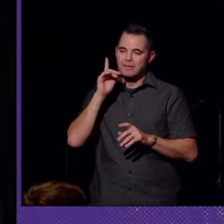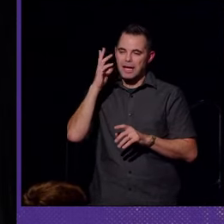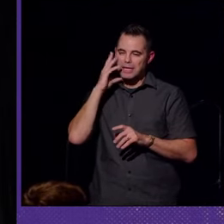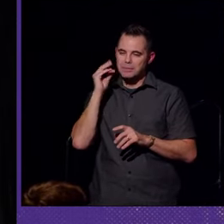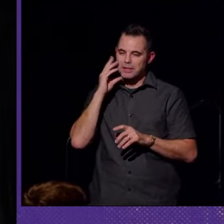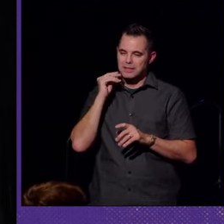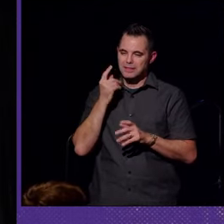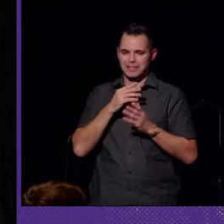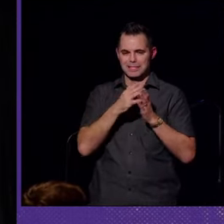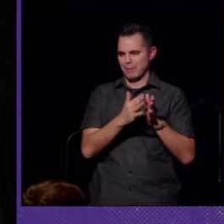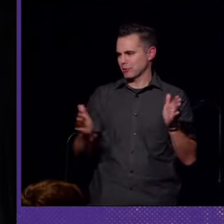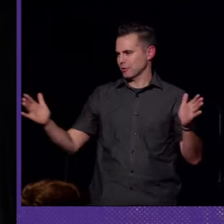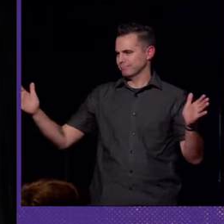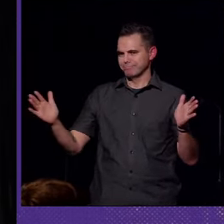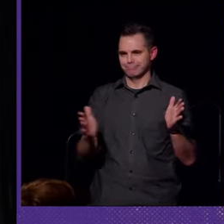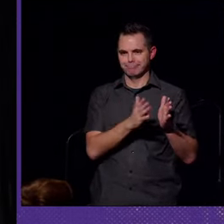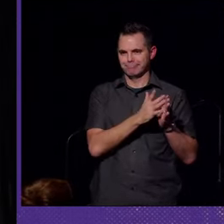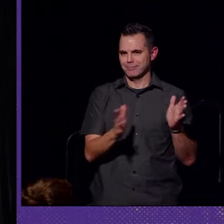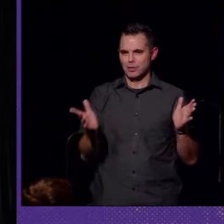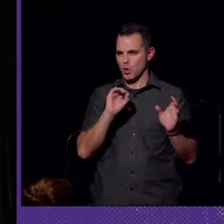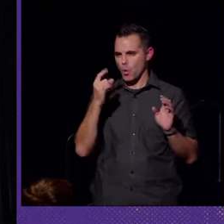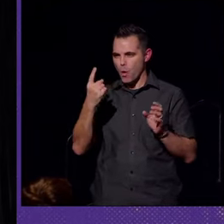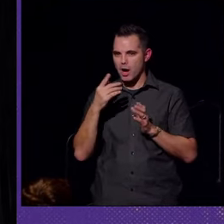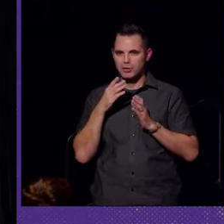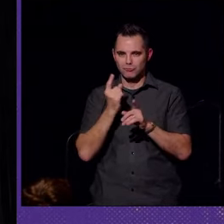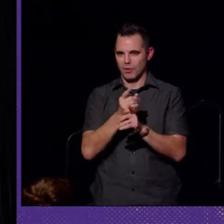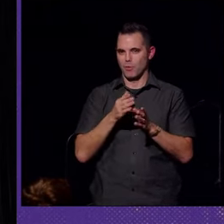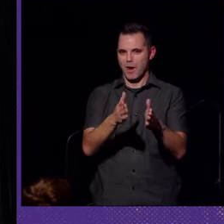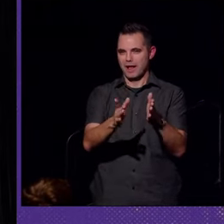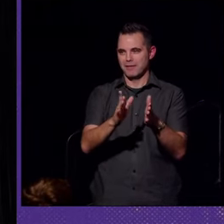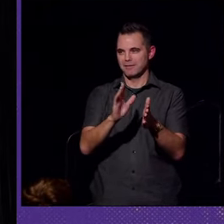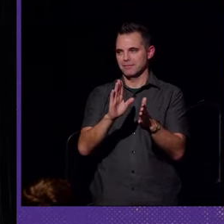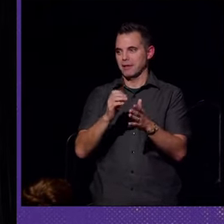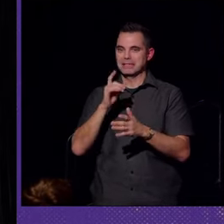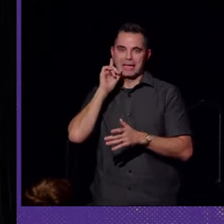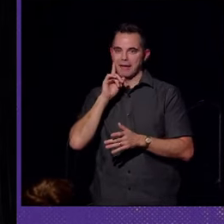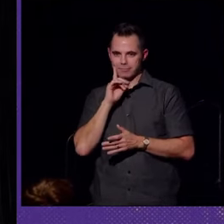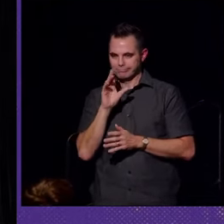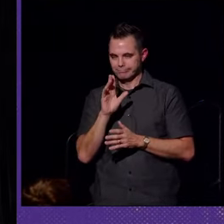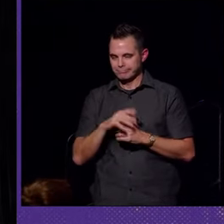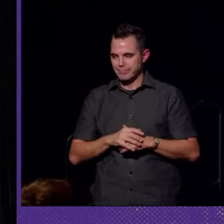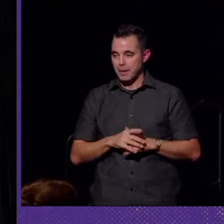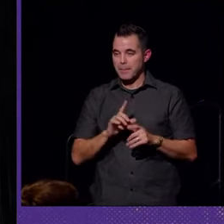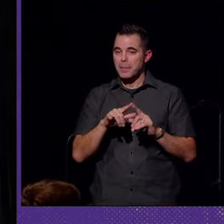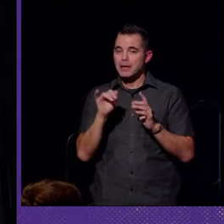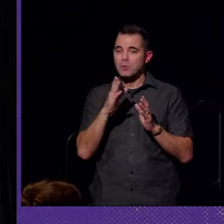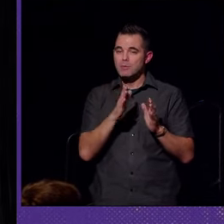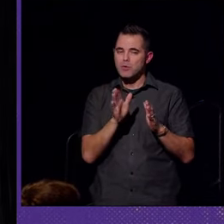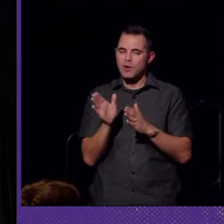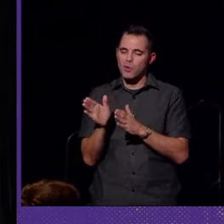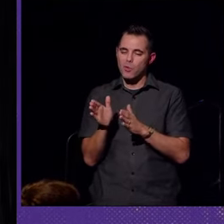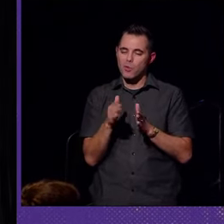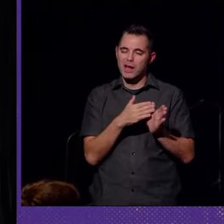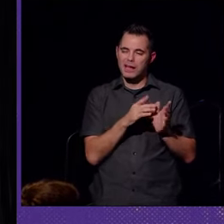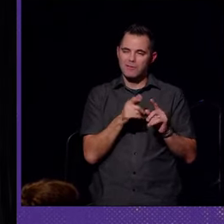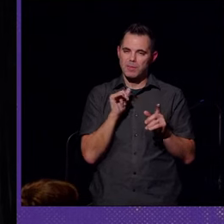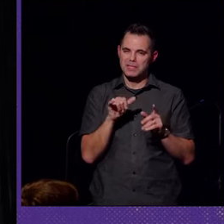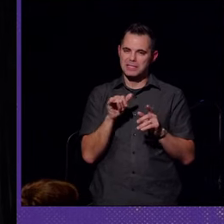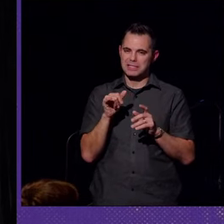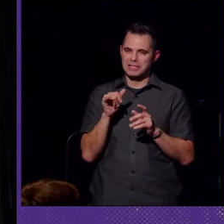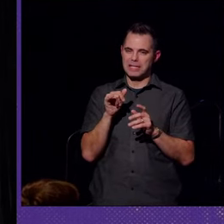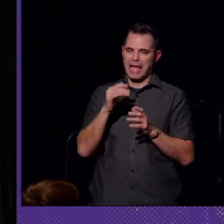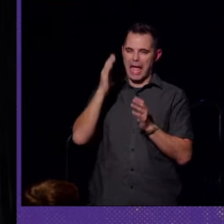is a spectrum, and there's no one way of being deaf. But if we move away from this